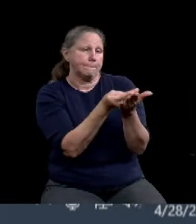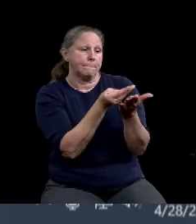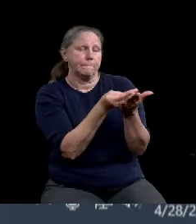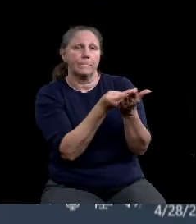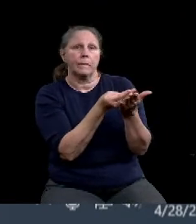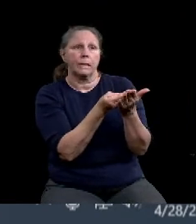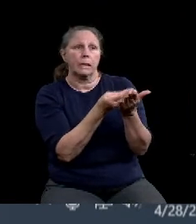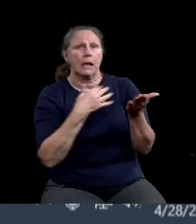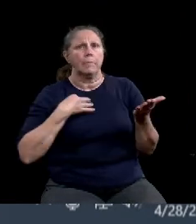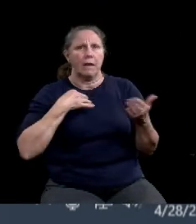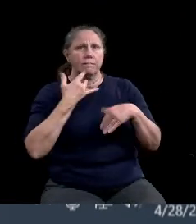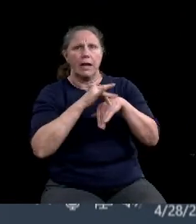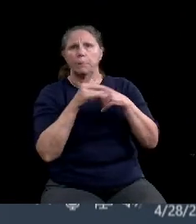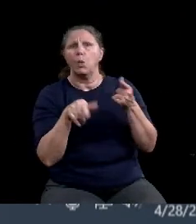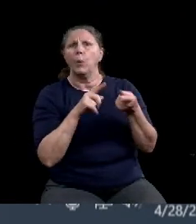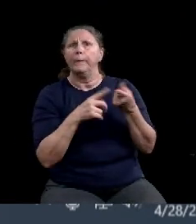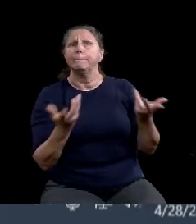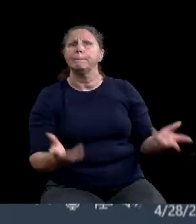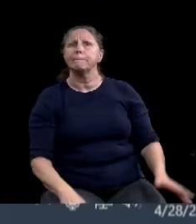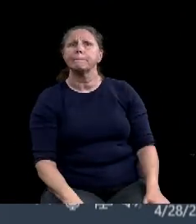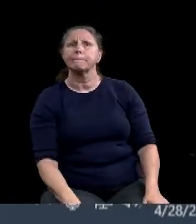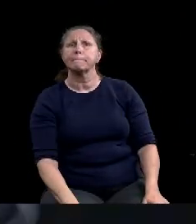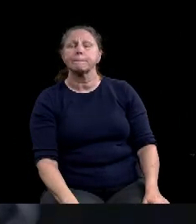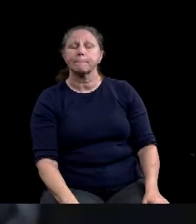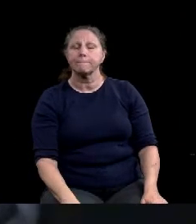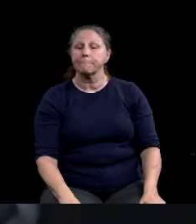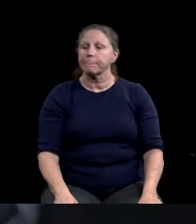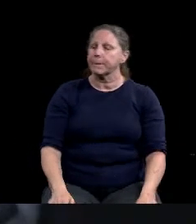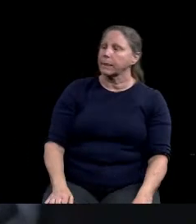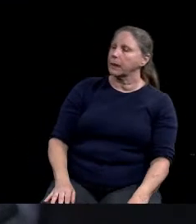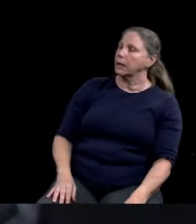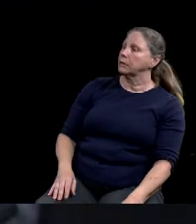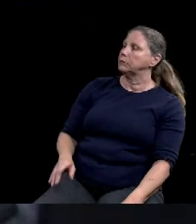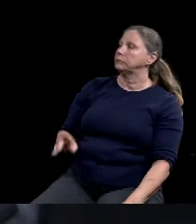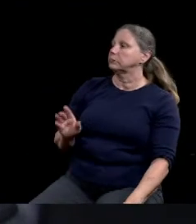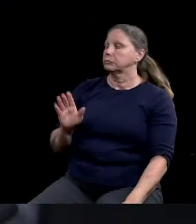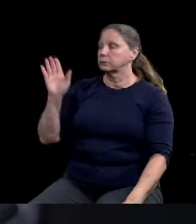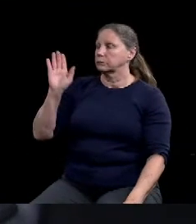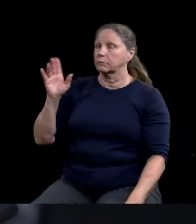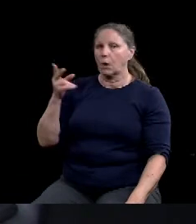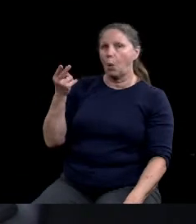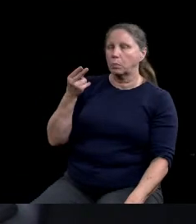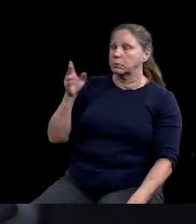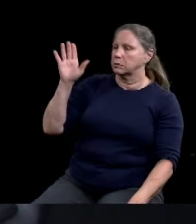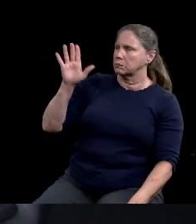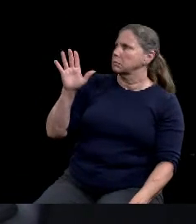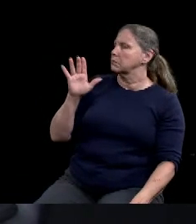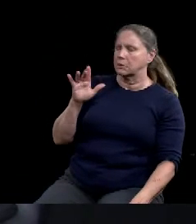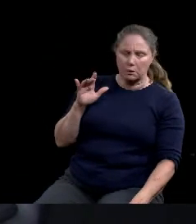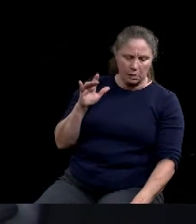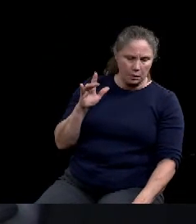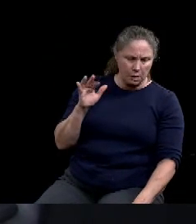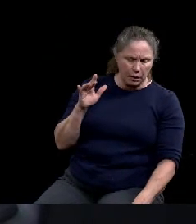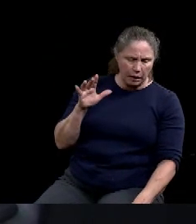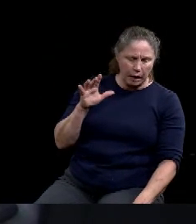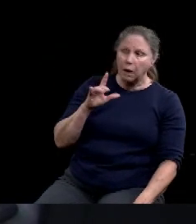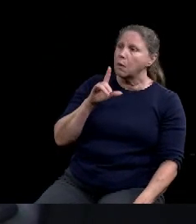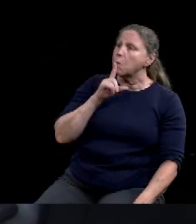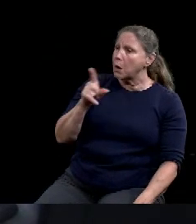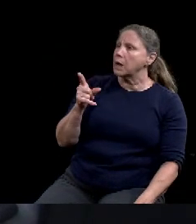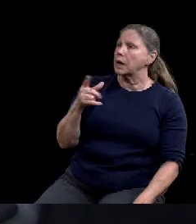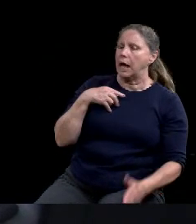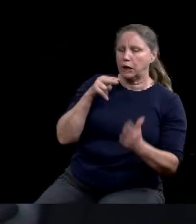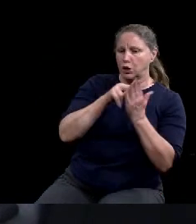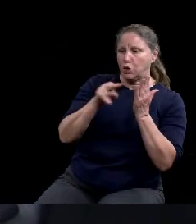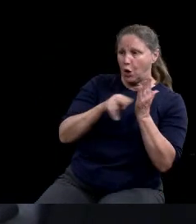Question, Andrea, actually, um, I actually had some notes prepared to share with the council, but y'all have covered everything so